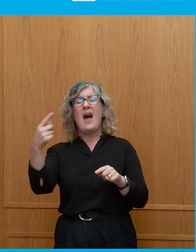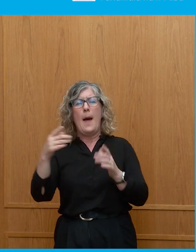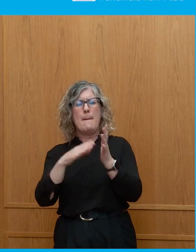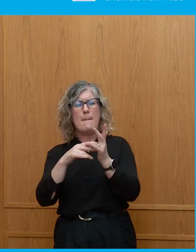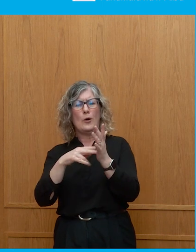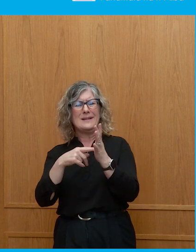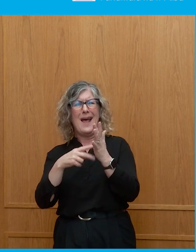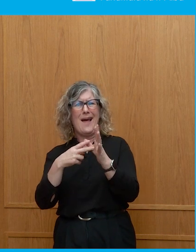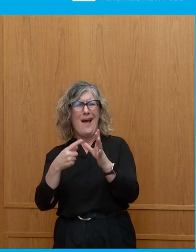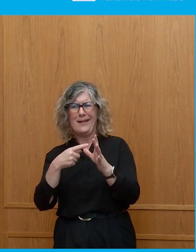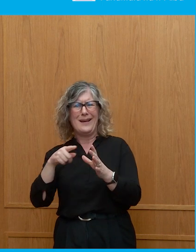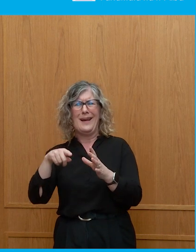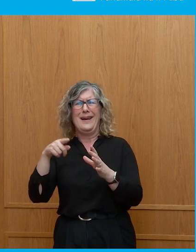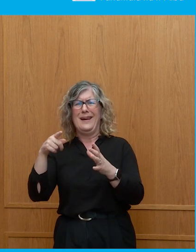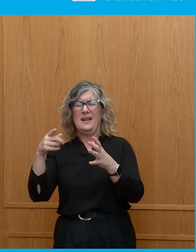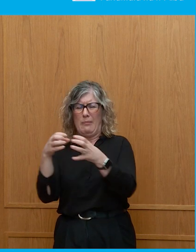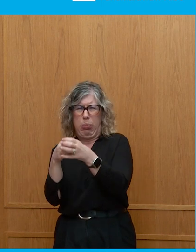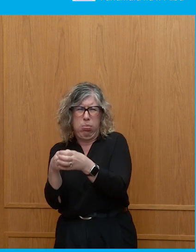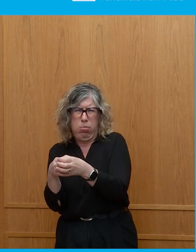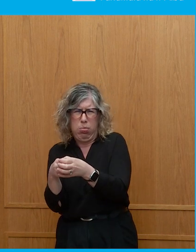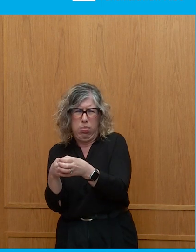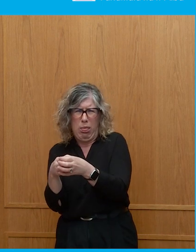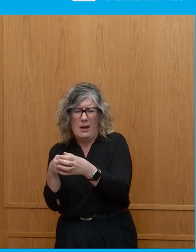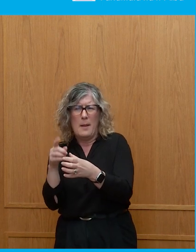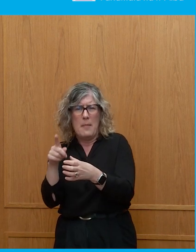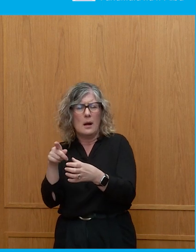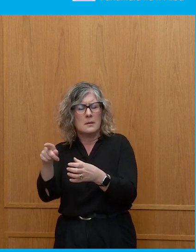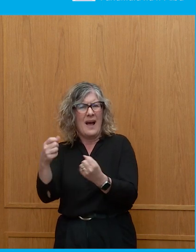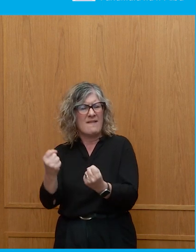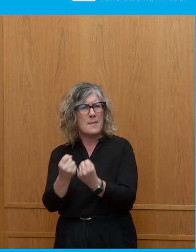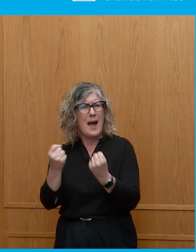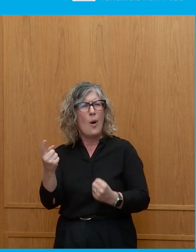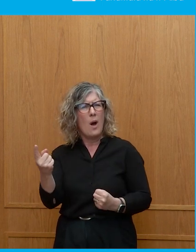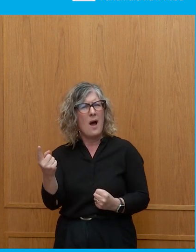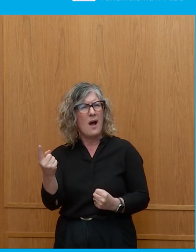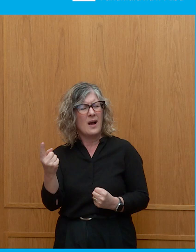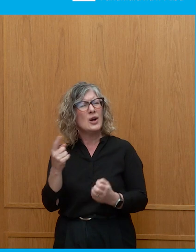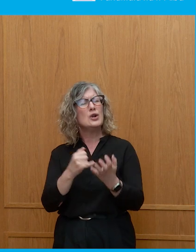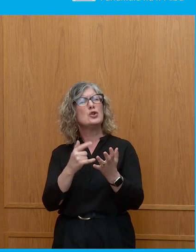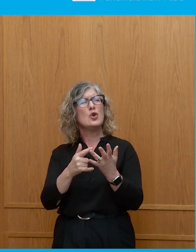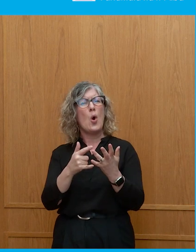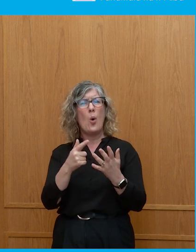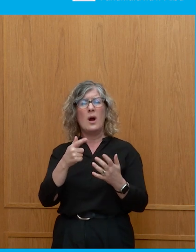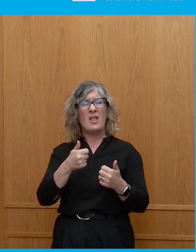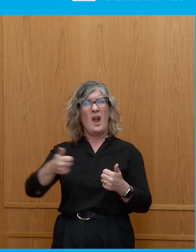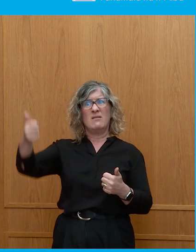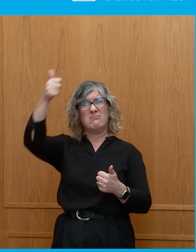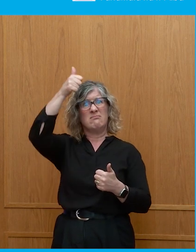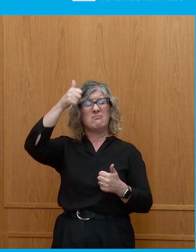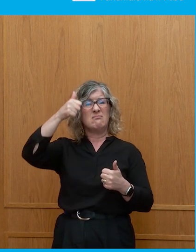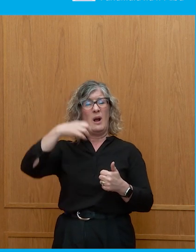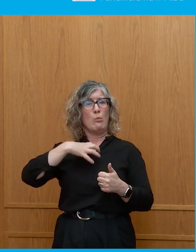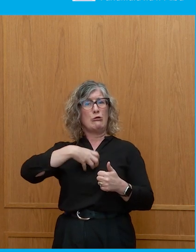You can fit Montana inside one building in a New York City block. And then a president who can just ignore the House of